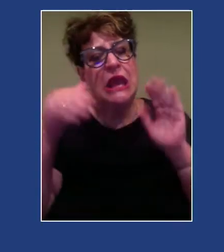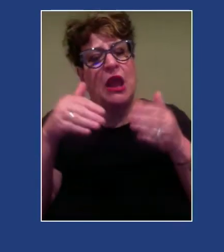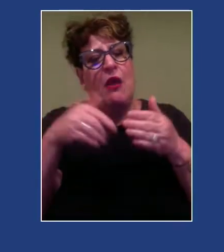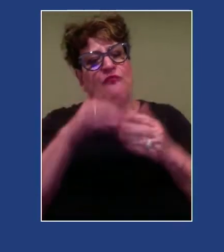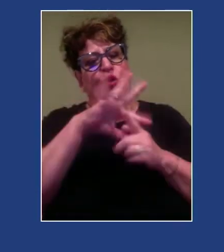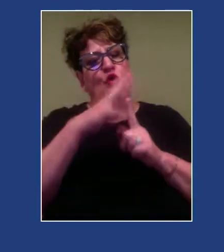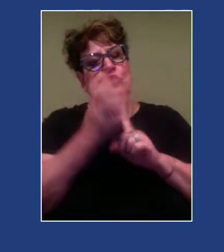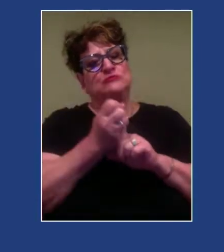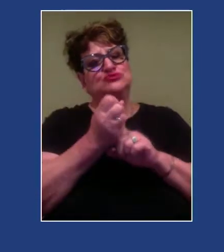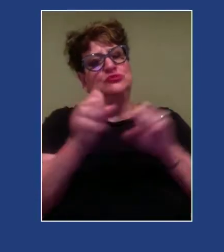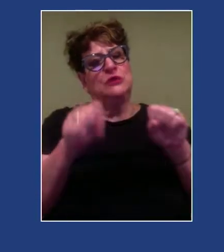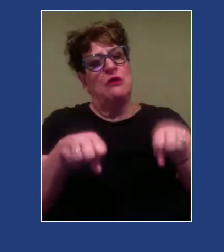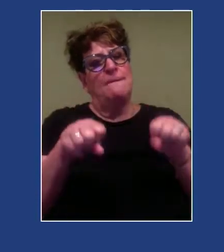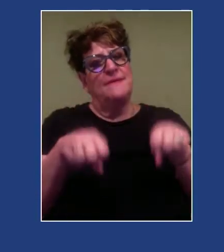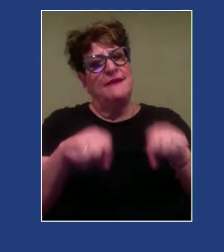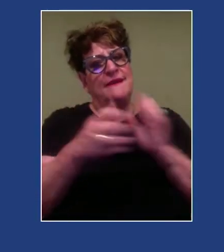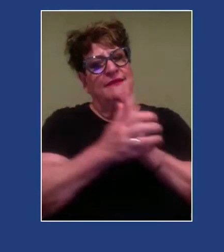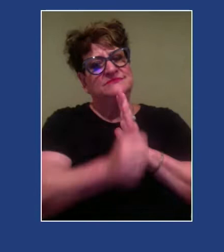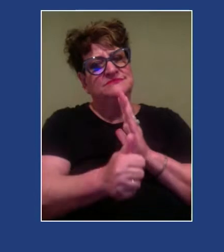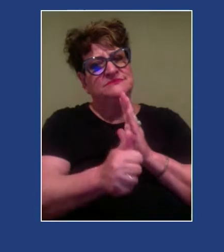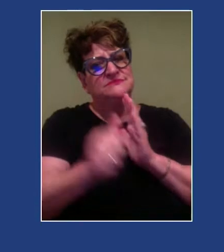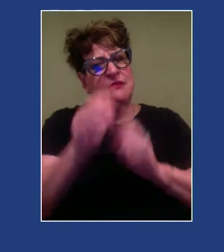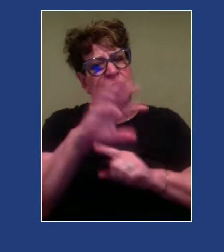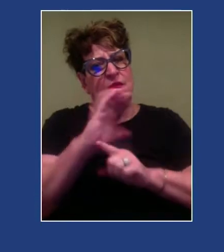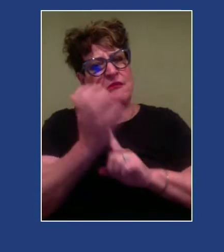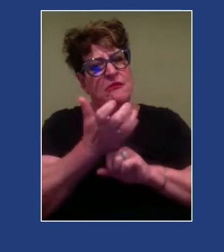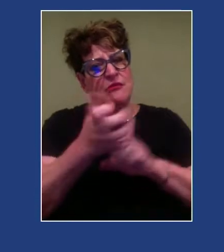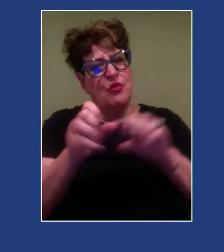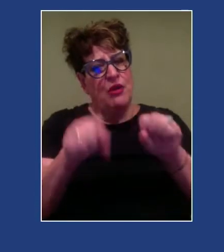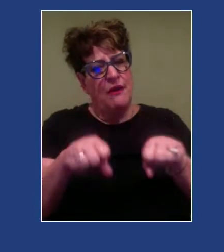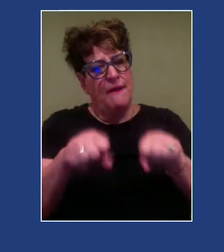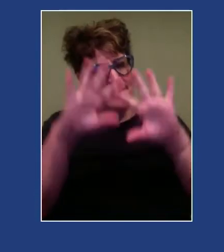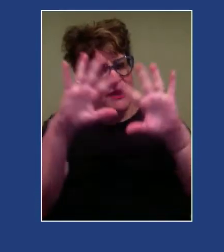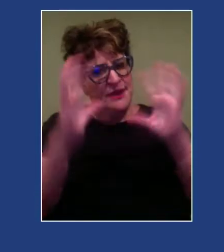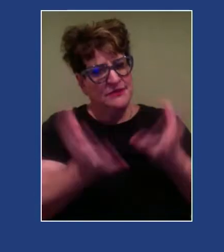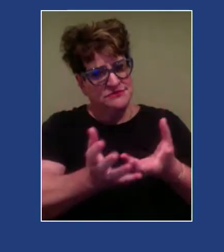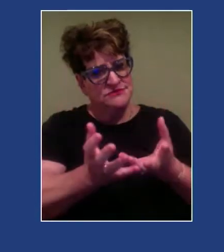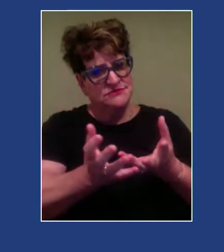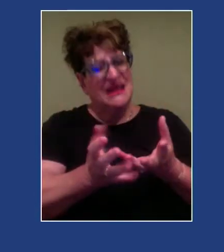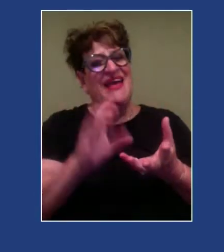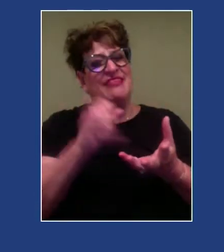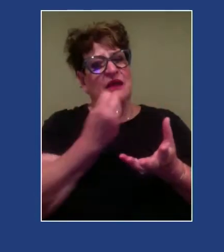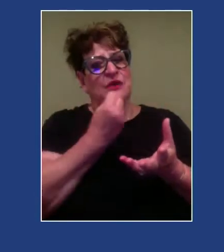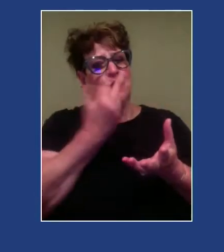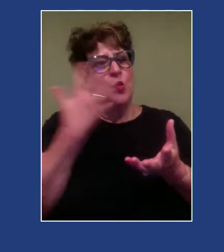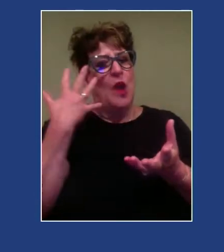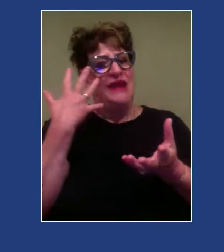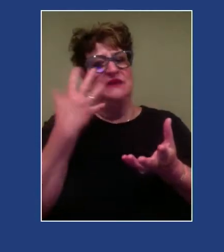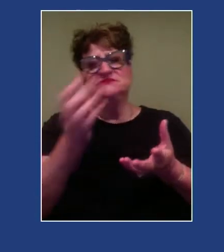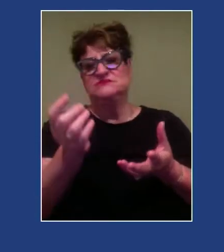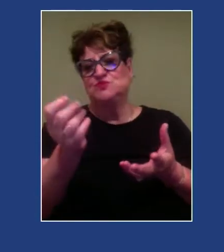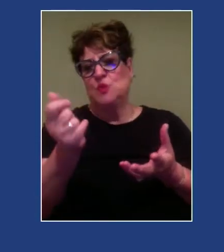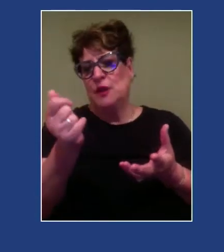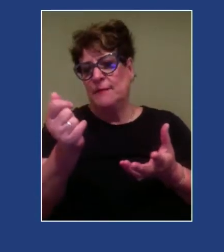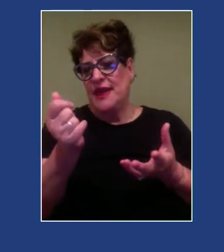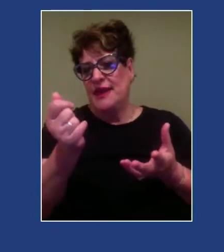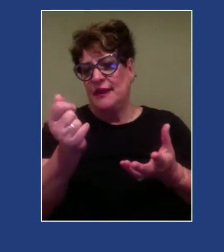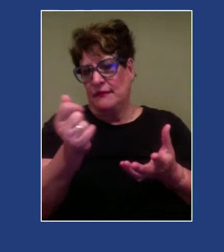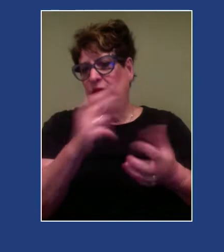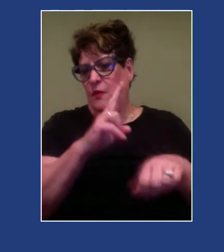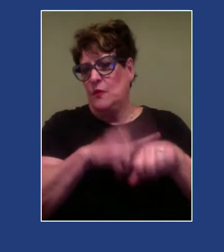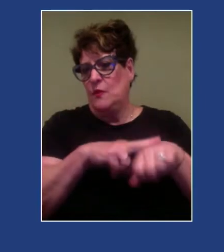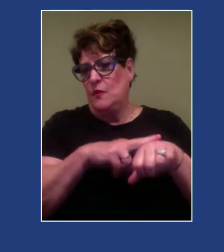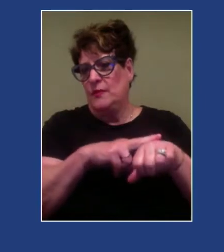framework because cultural competence places, again, whiteness as the default and sees other identities